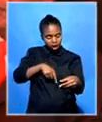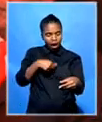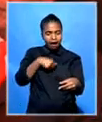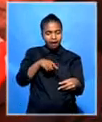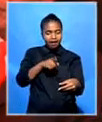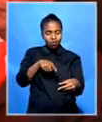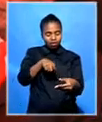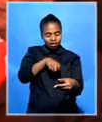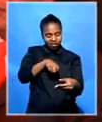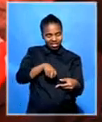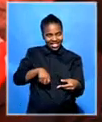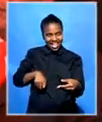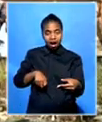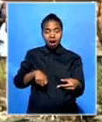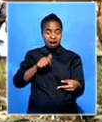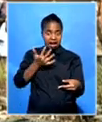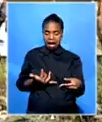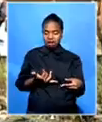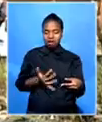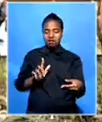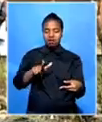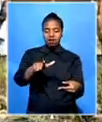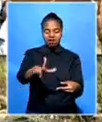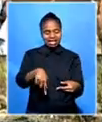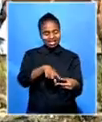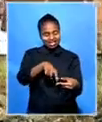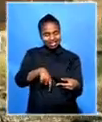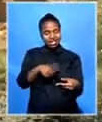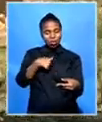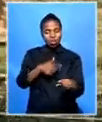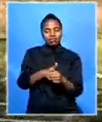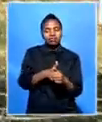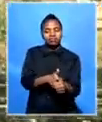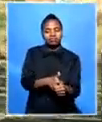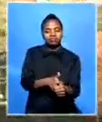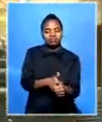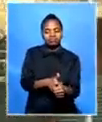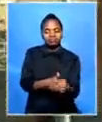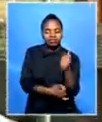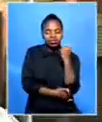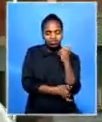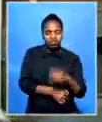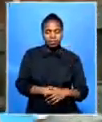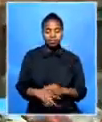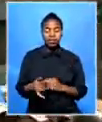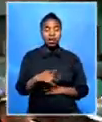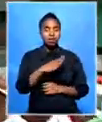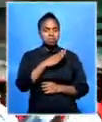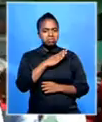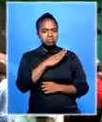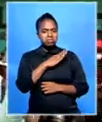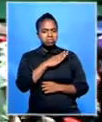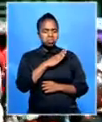will be compiled at a later stage. The much-talked-about security issue was emphatically dismissed,